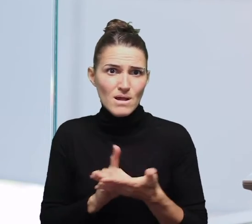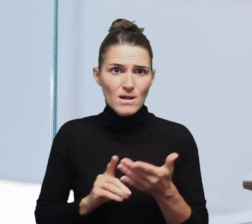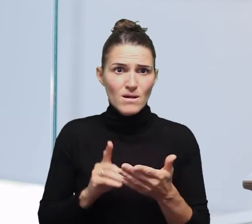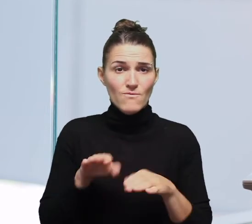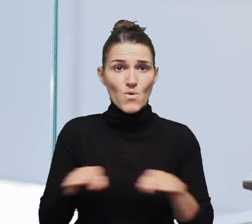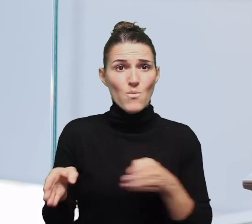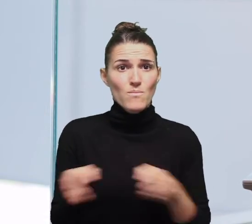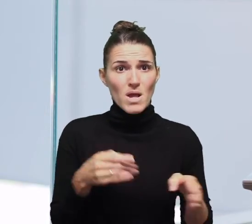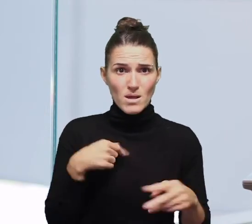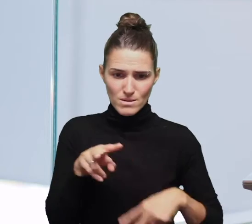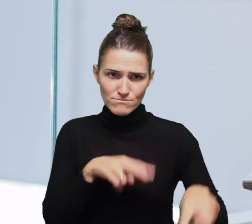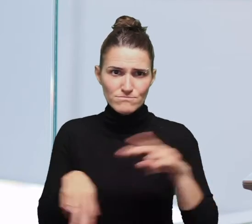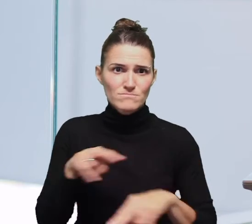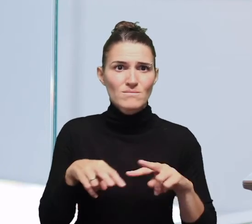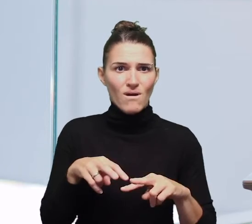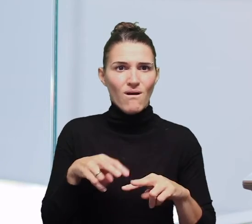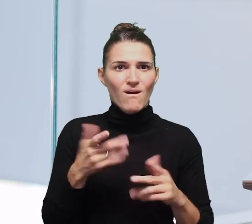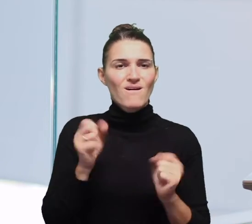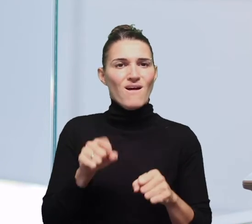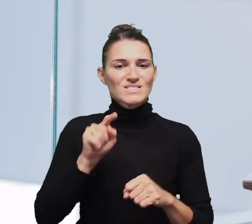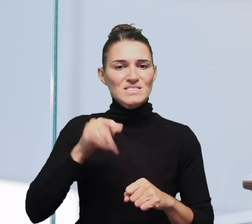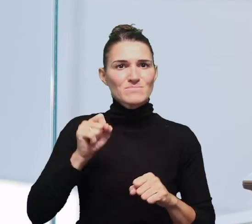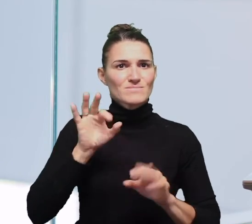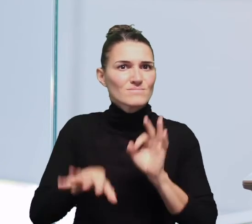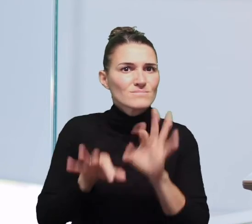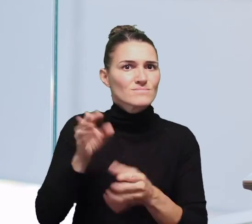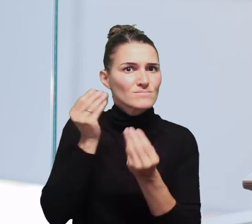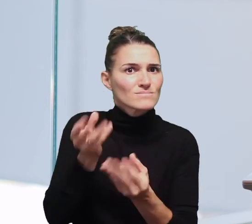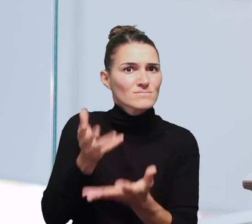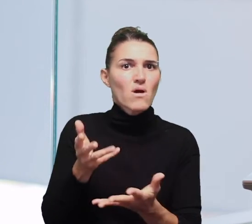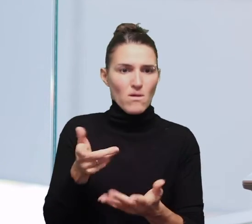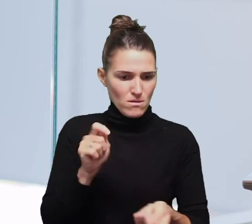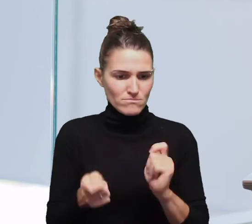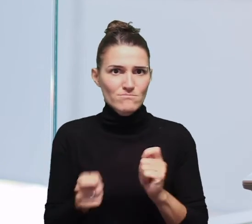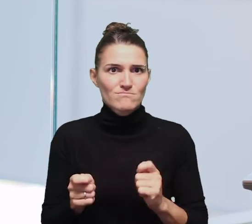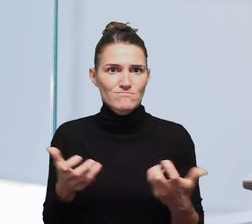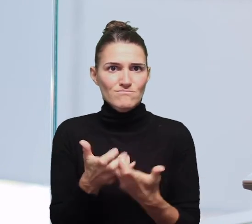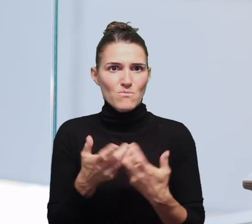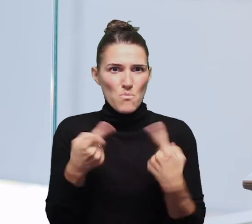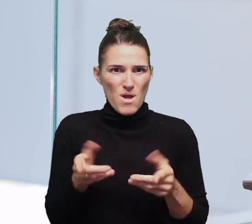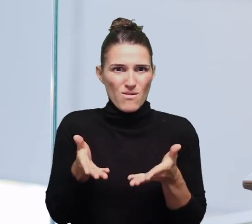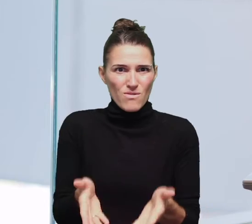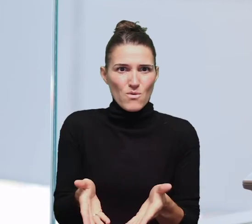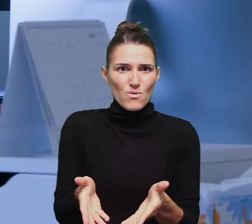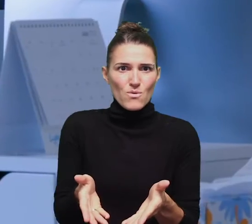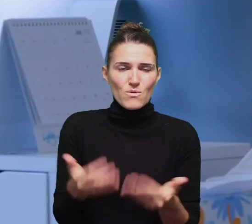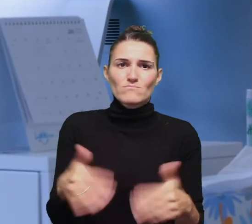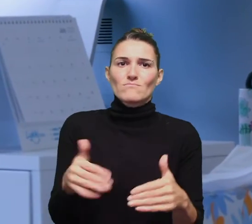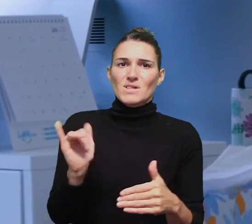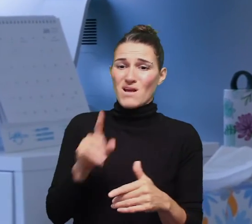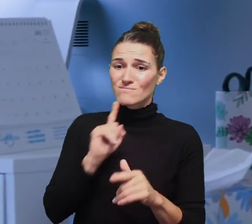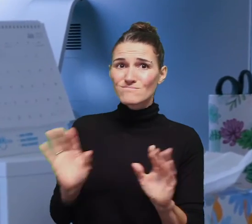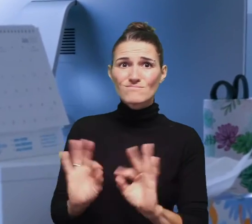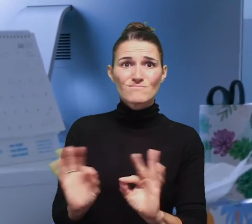I was able to take a look at it and provide some tips and they were able to accommodate it in that moment while they were developing that plan.